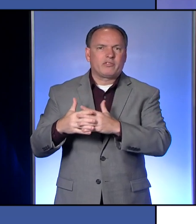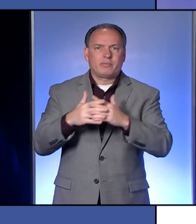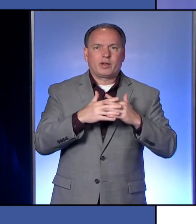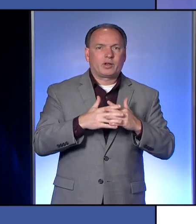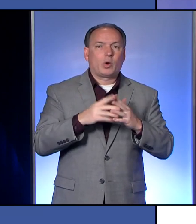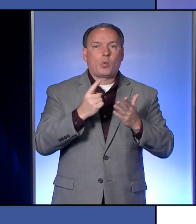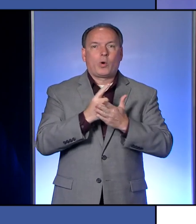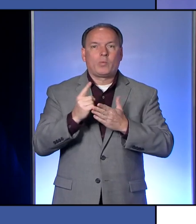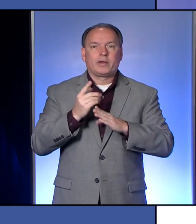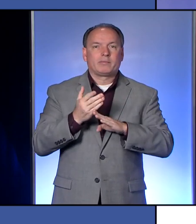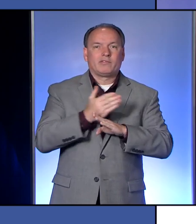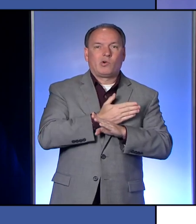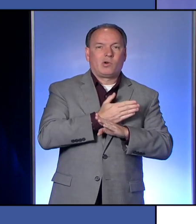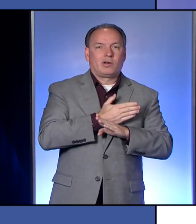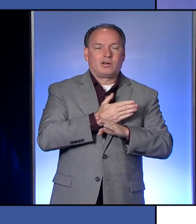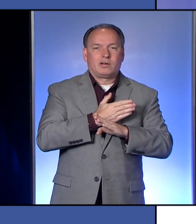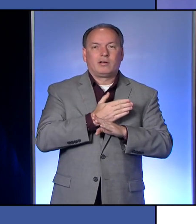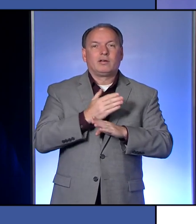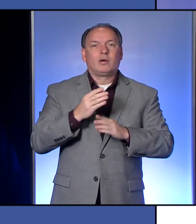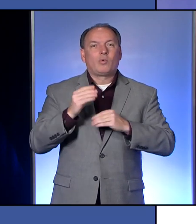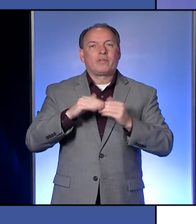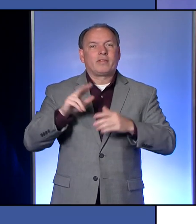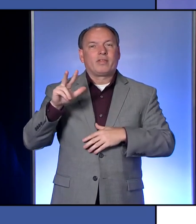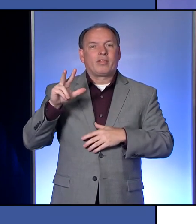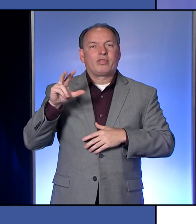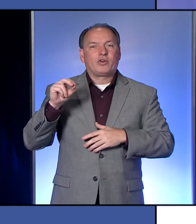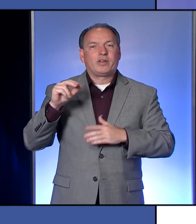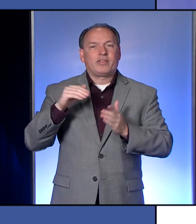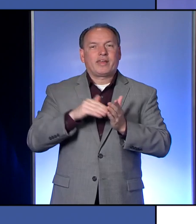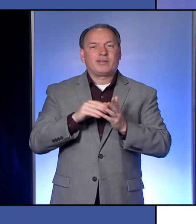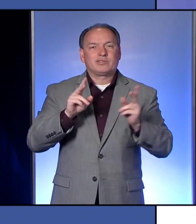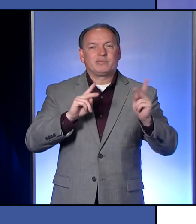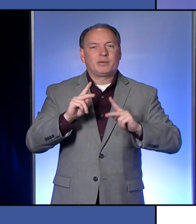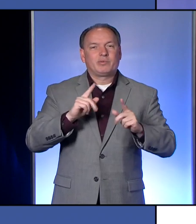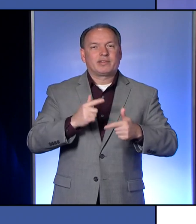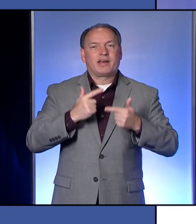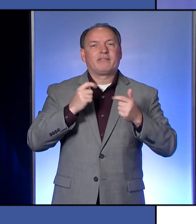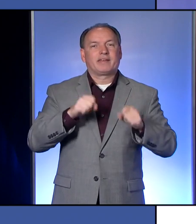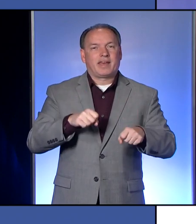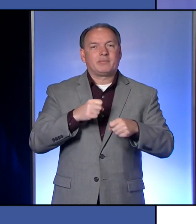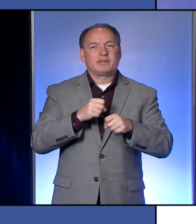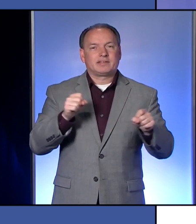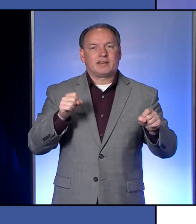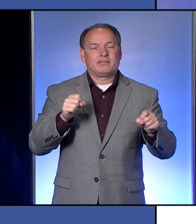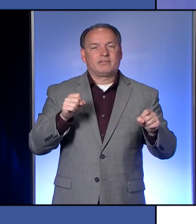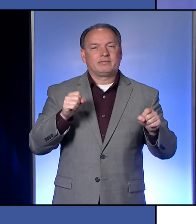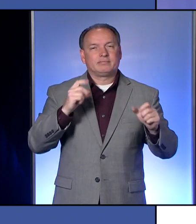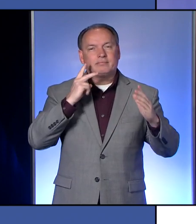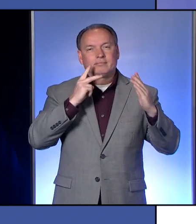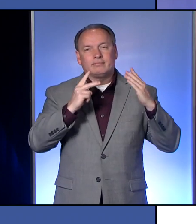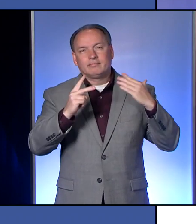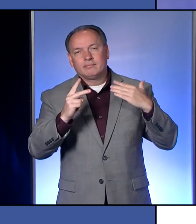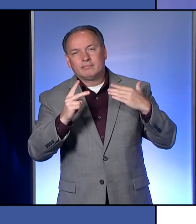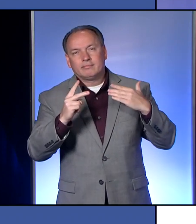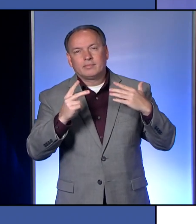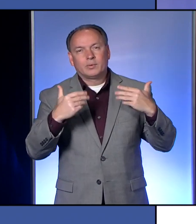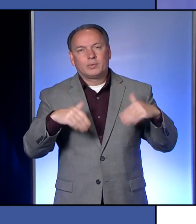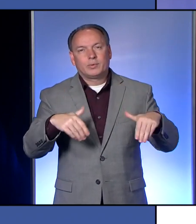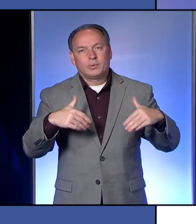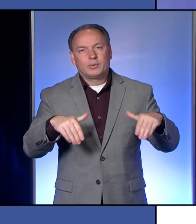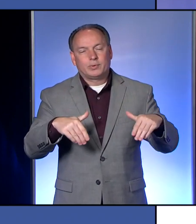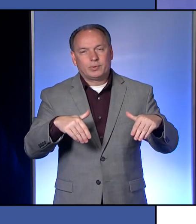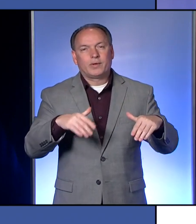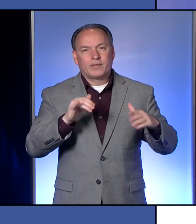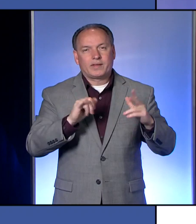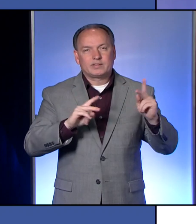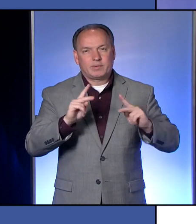week earlier, it was well over 30,000 people's lives could have been saved. And those are lives of people that other